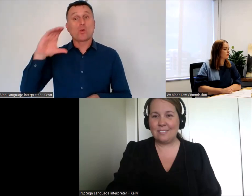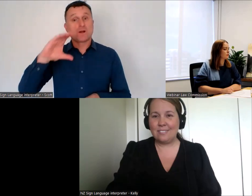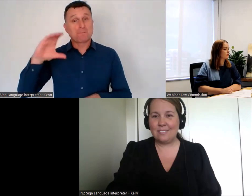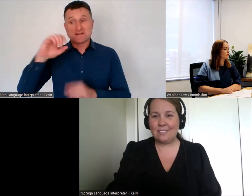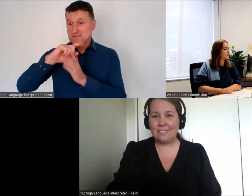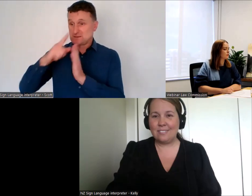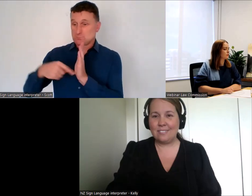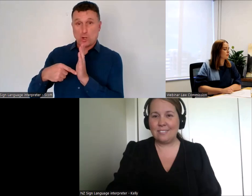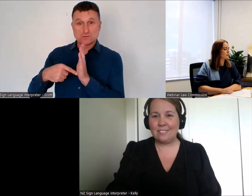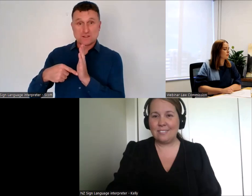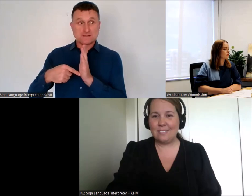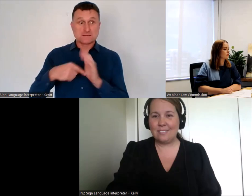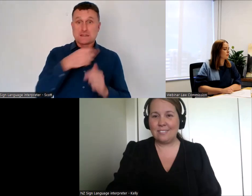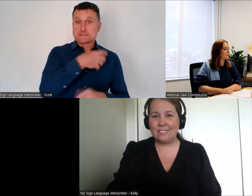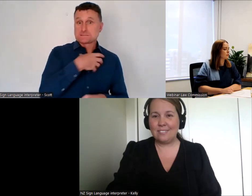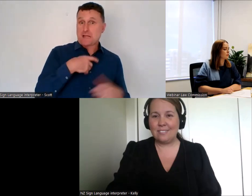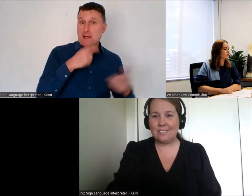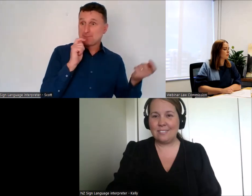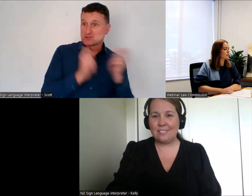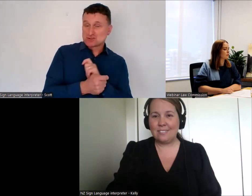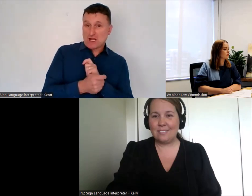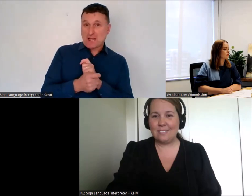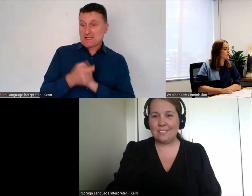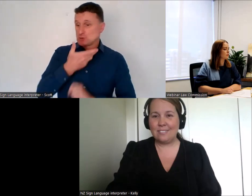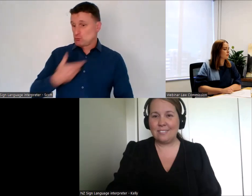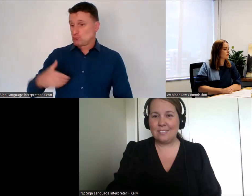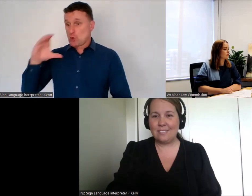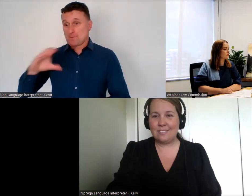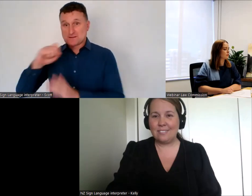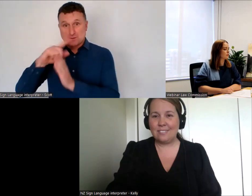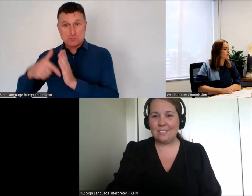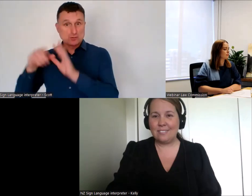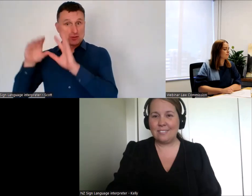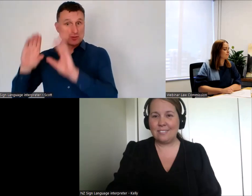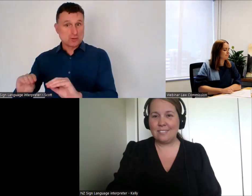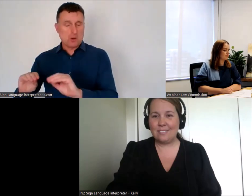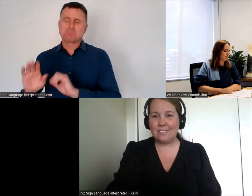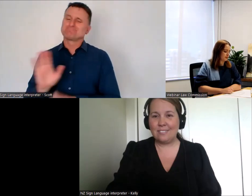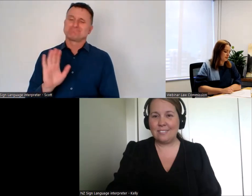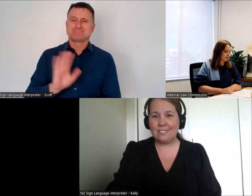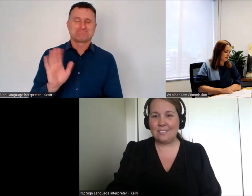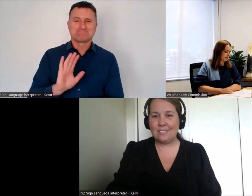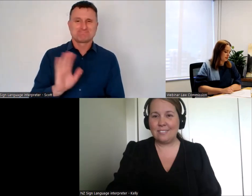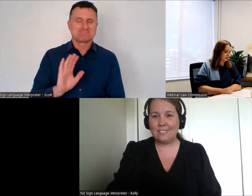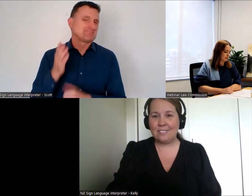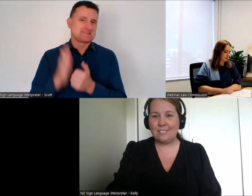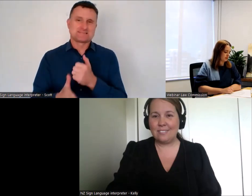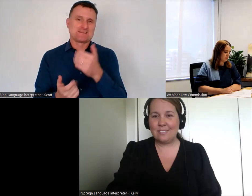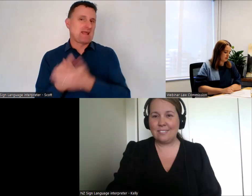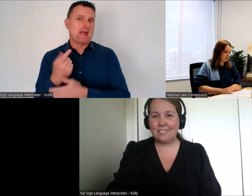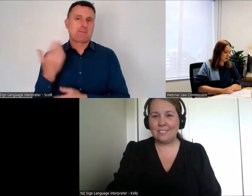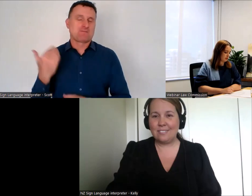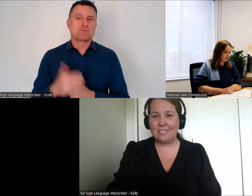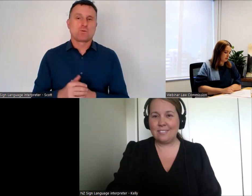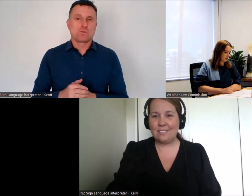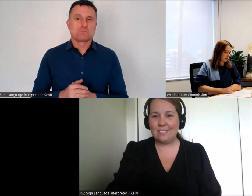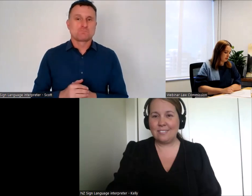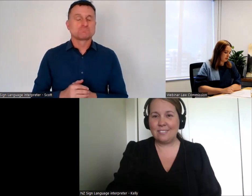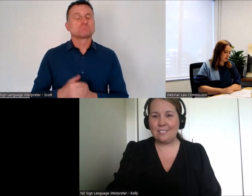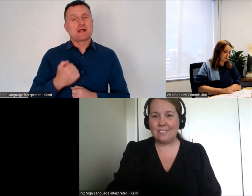have been changed because of a change of government. So we're proceeding on the basis